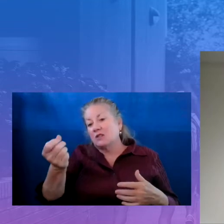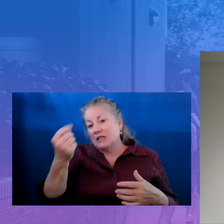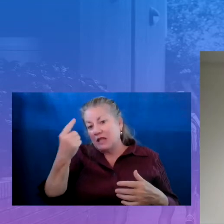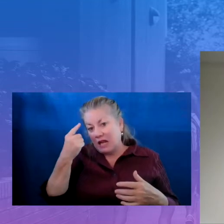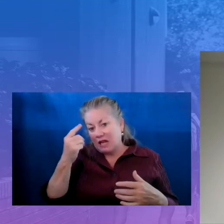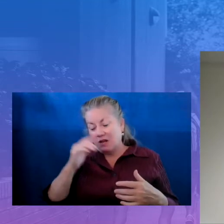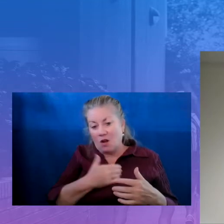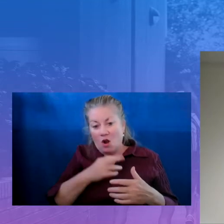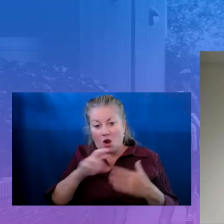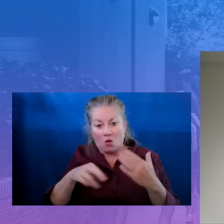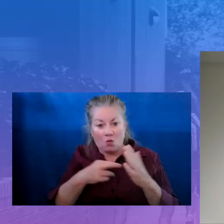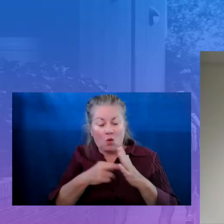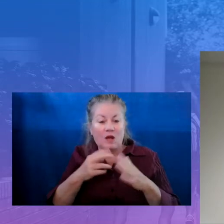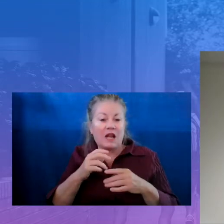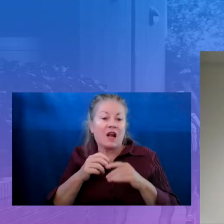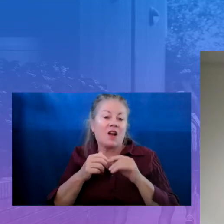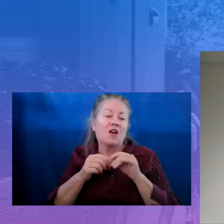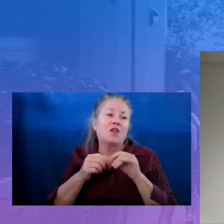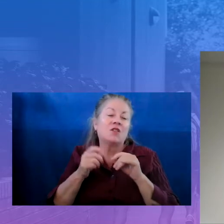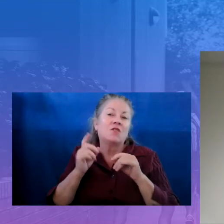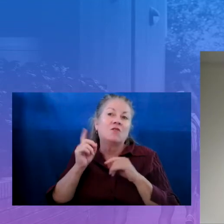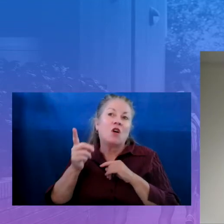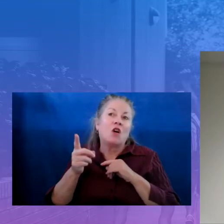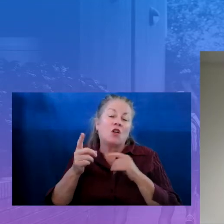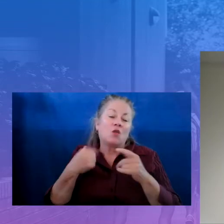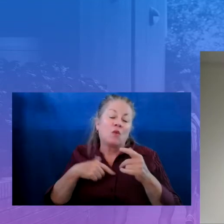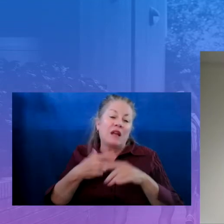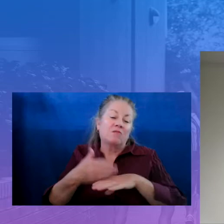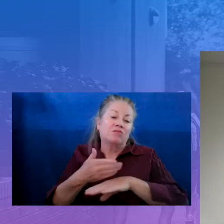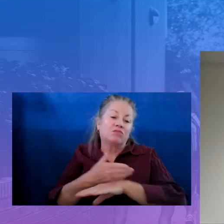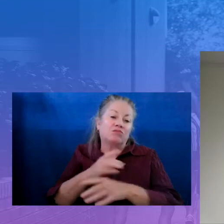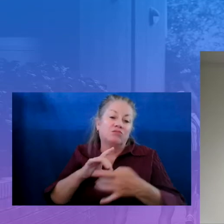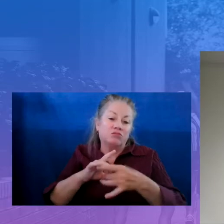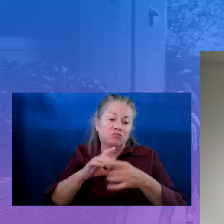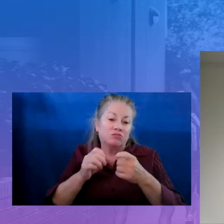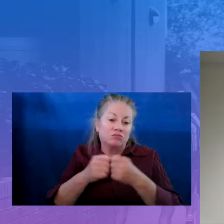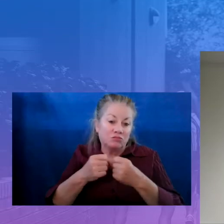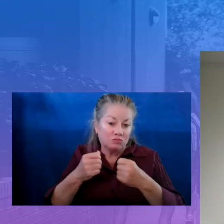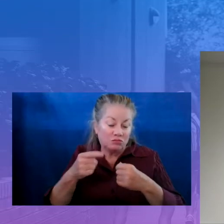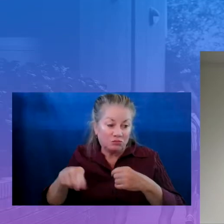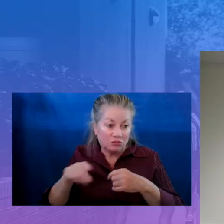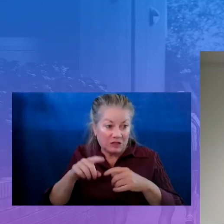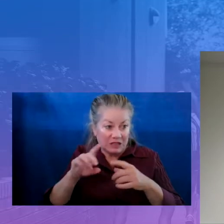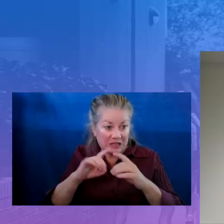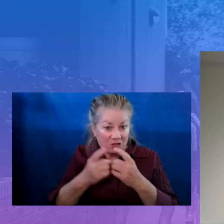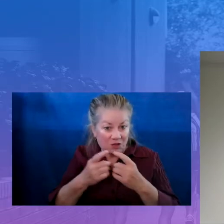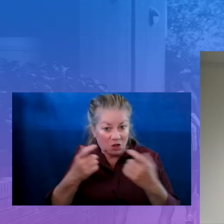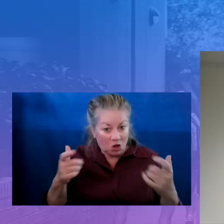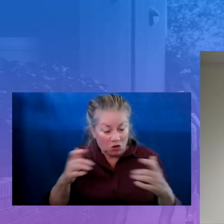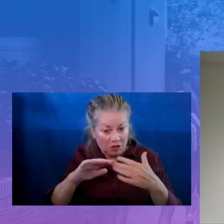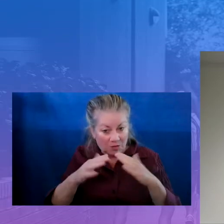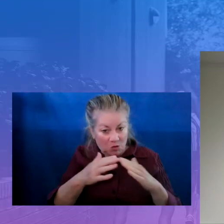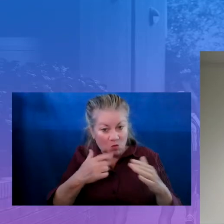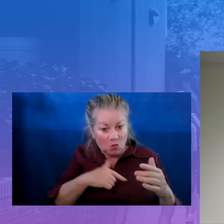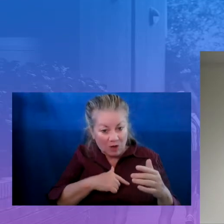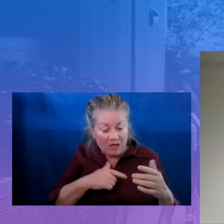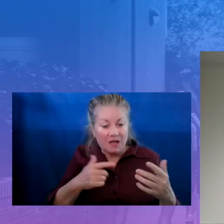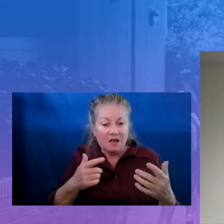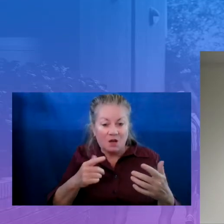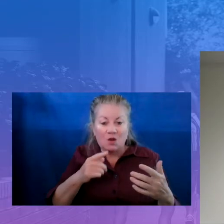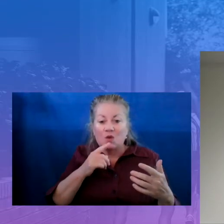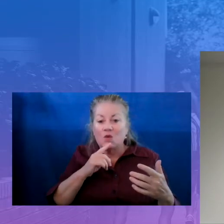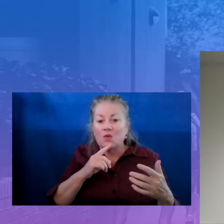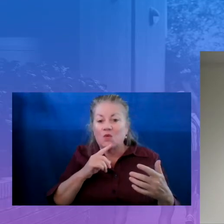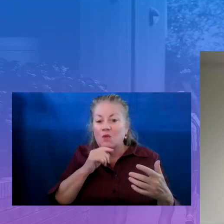far we've come in our relationship with the district and the larger communities that we are really not only invited in, but